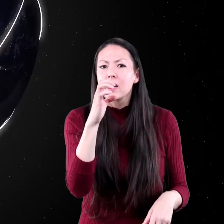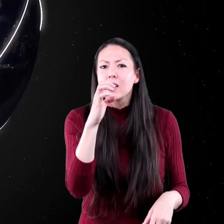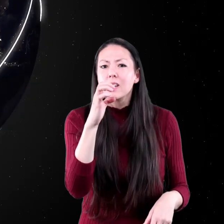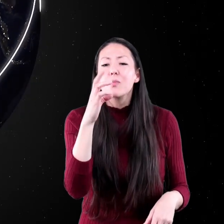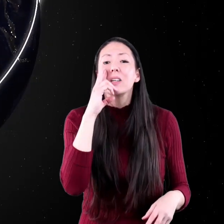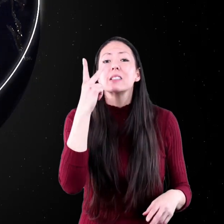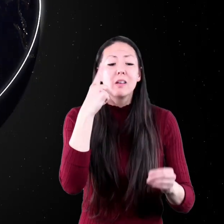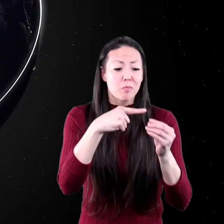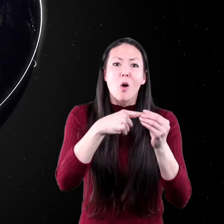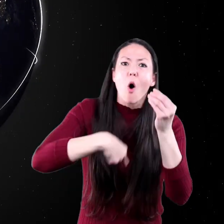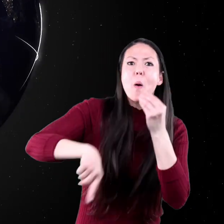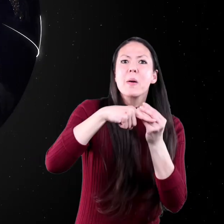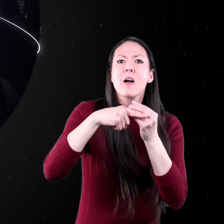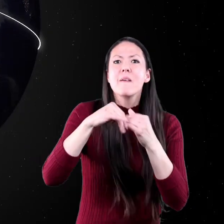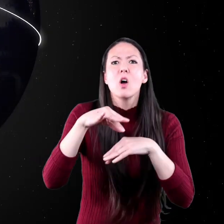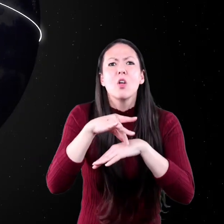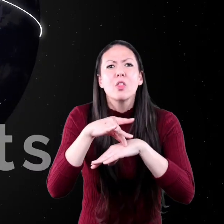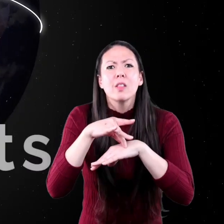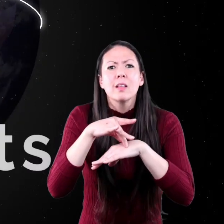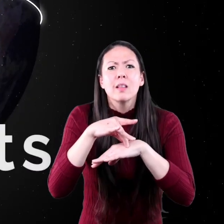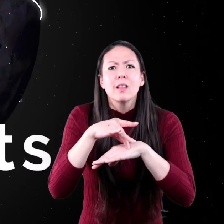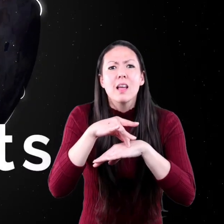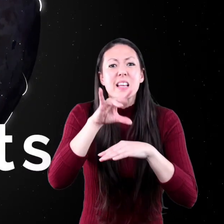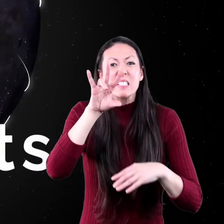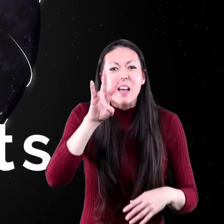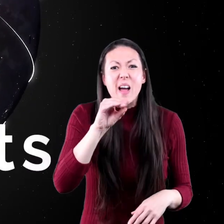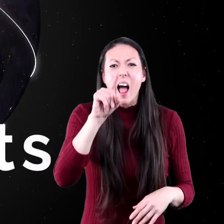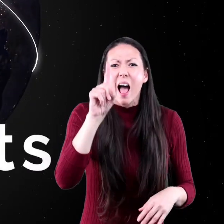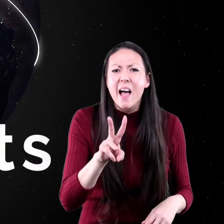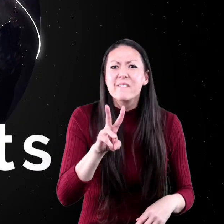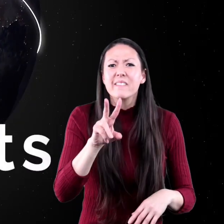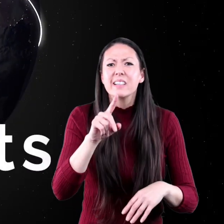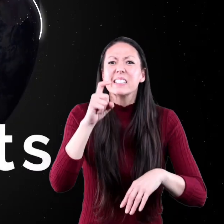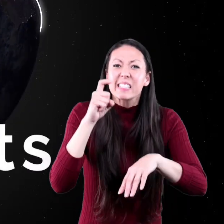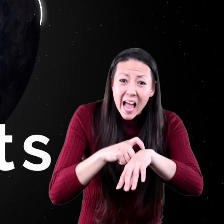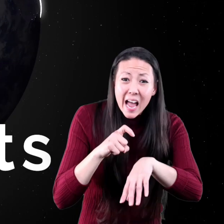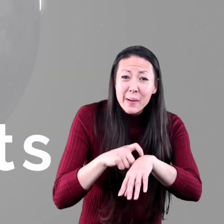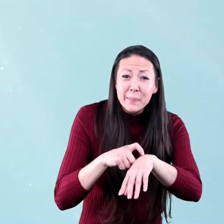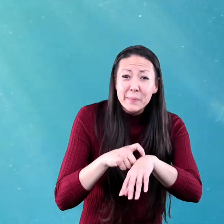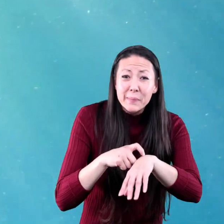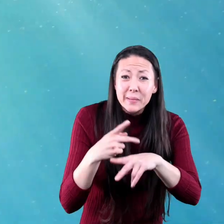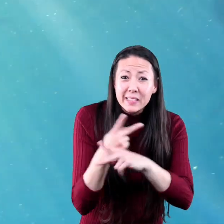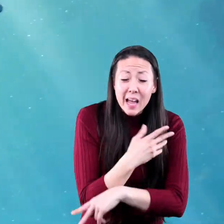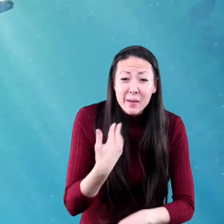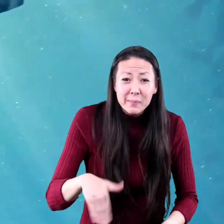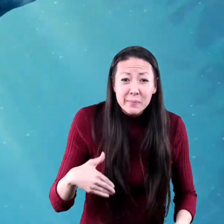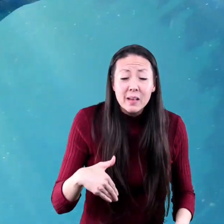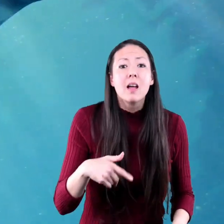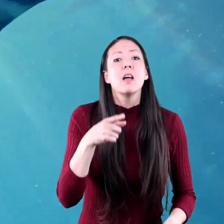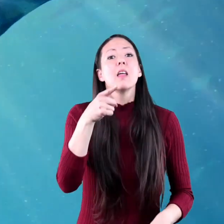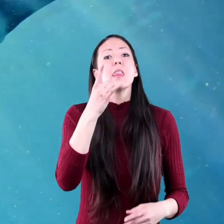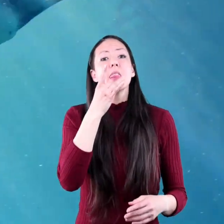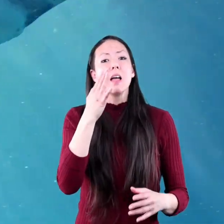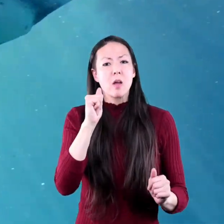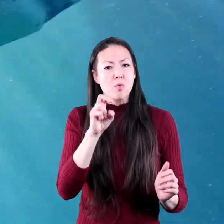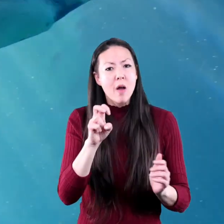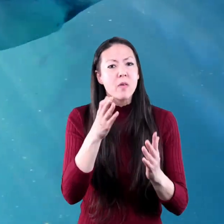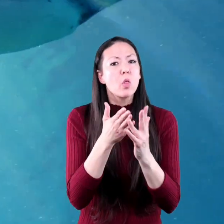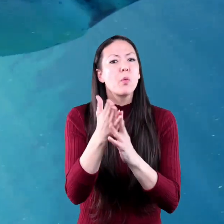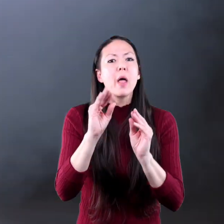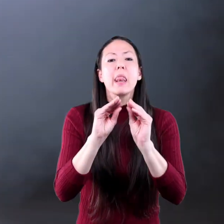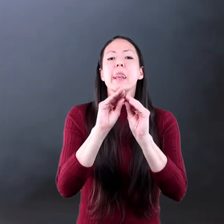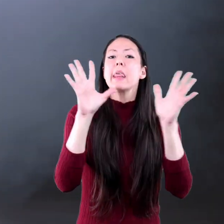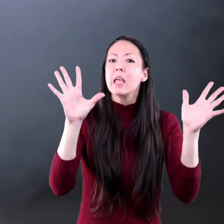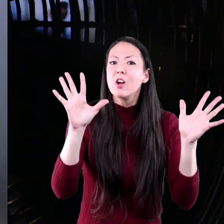you would be able to orbit the Earth seven and a half times? Light can travel through clear liquids,